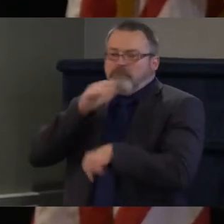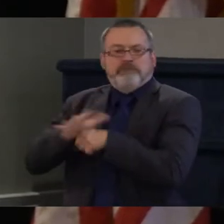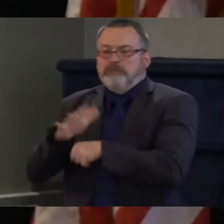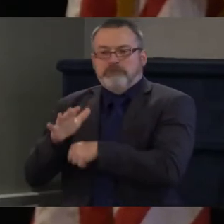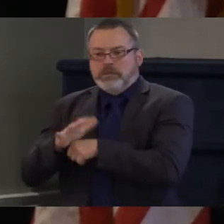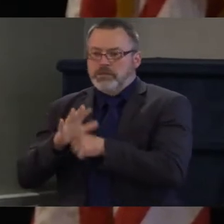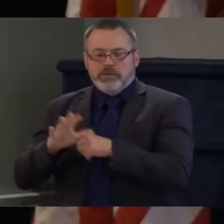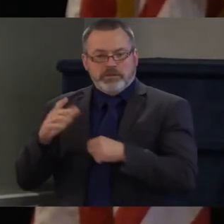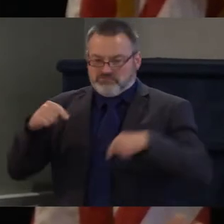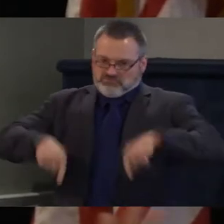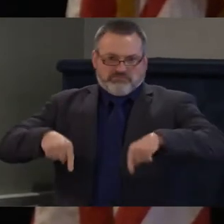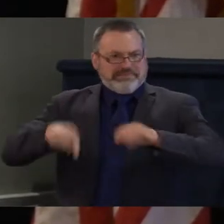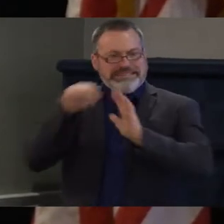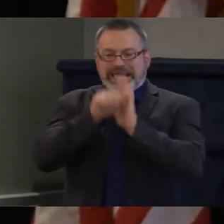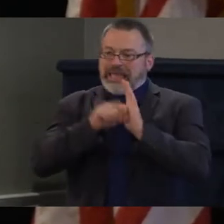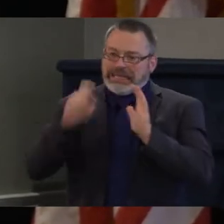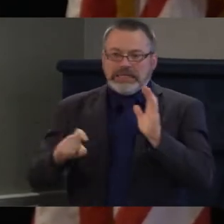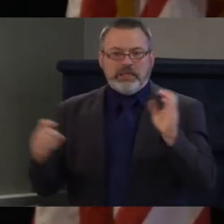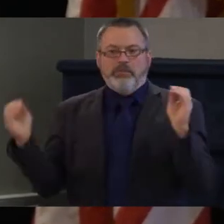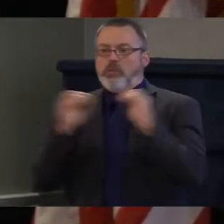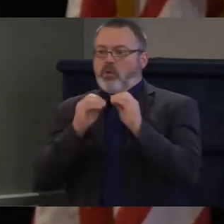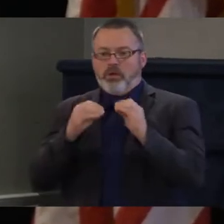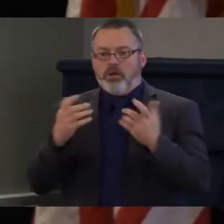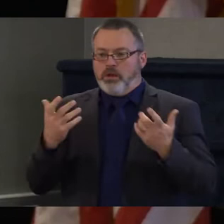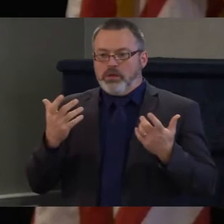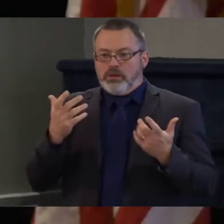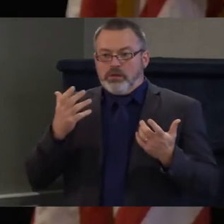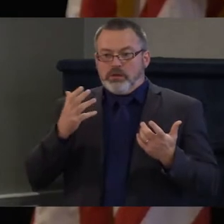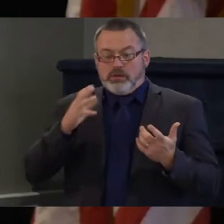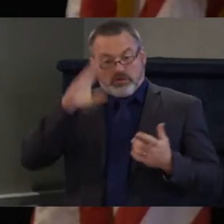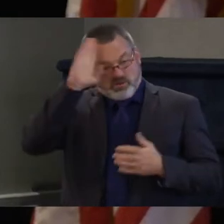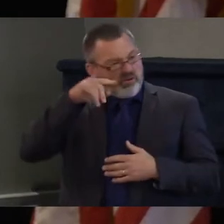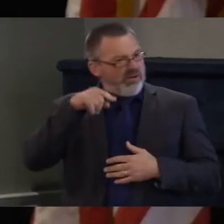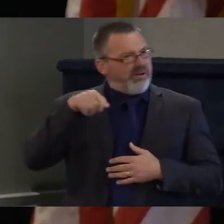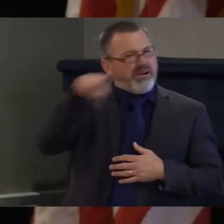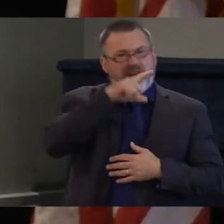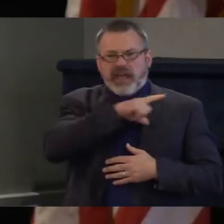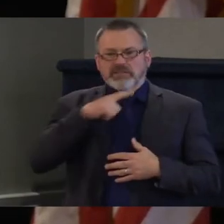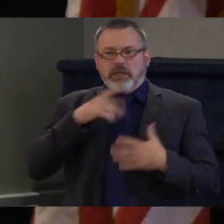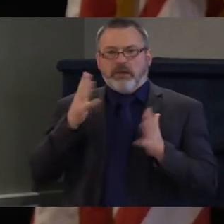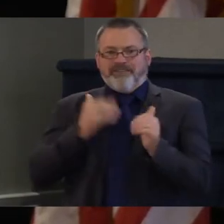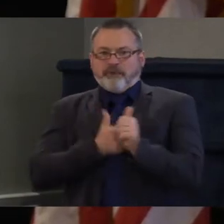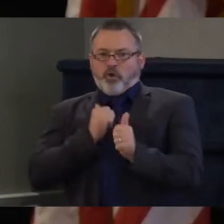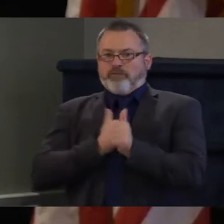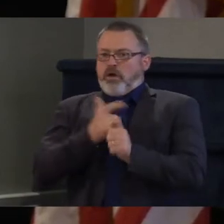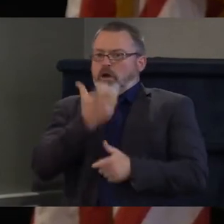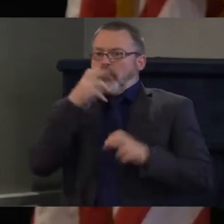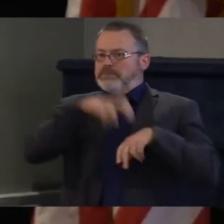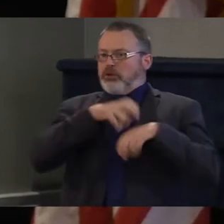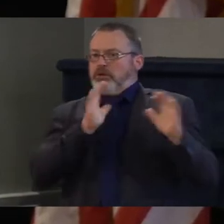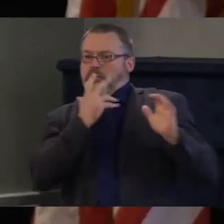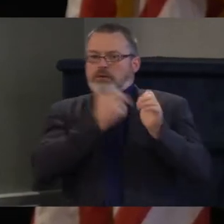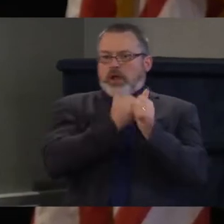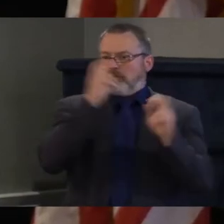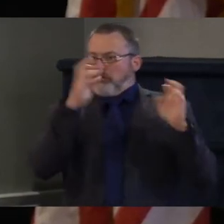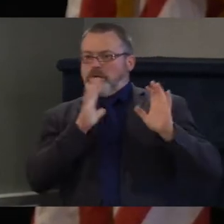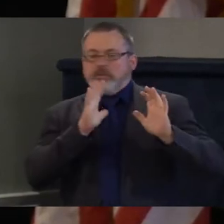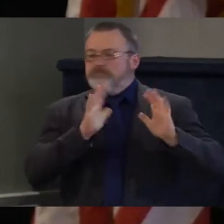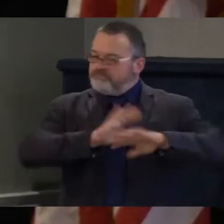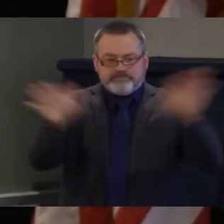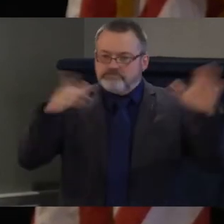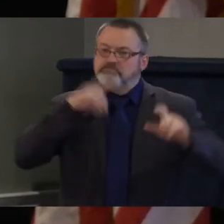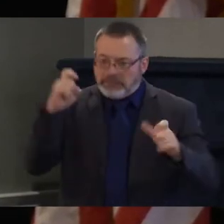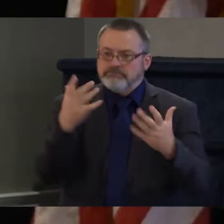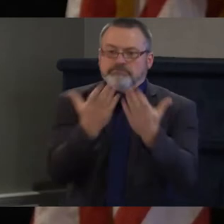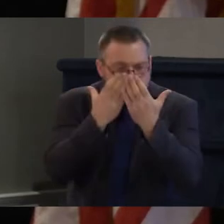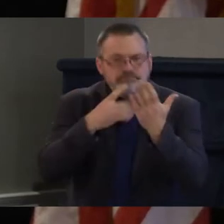there, if it were, reality nobody wants to talk about is if it were profitable to build housing here in Vermont, they would build housing here. But